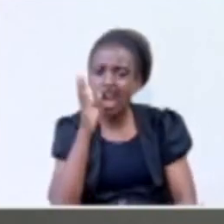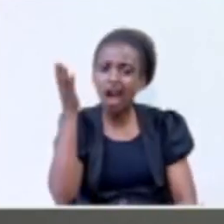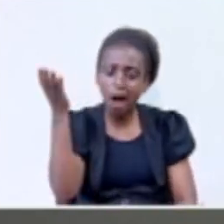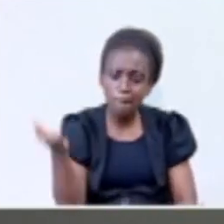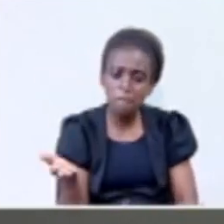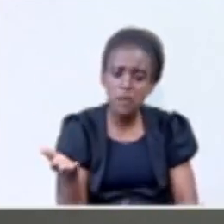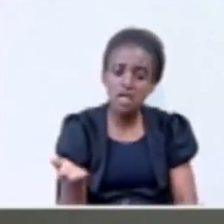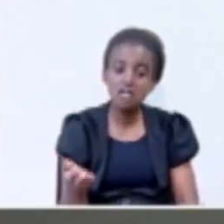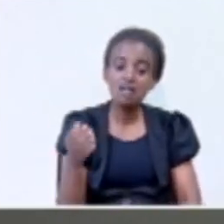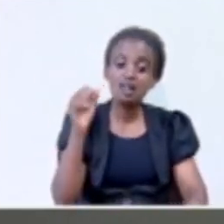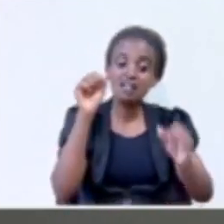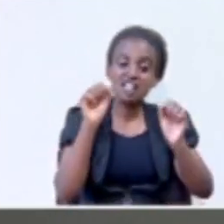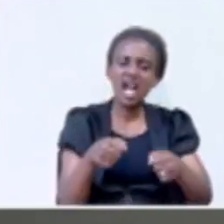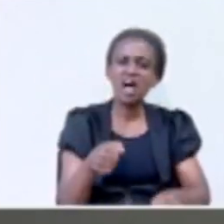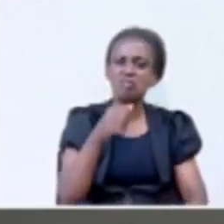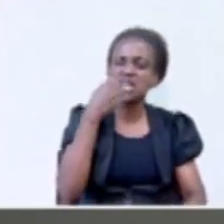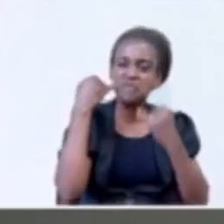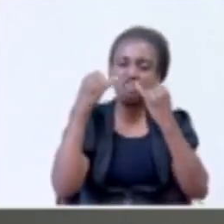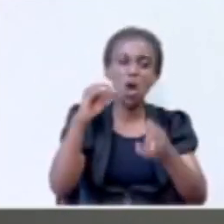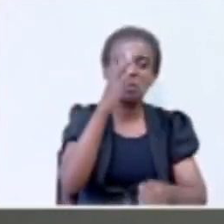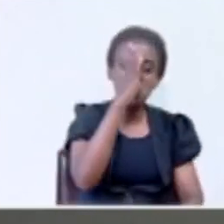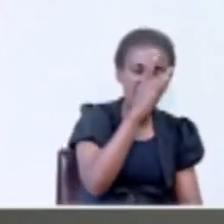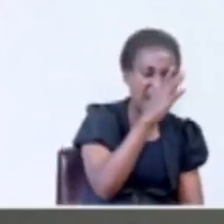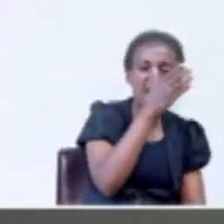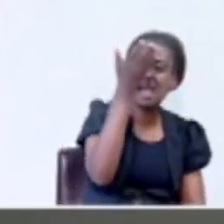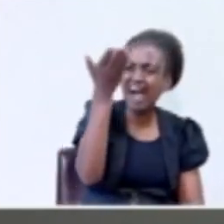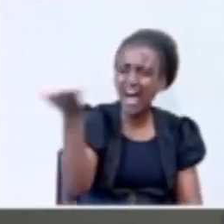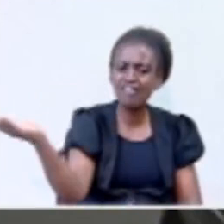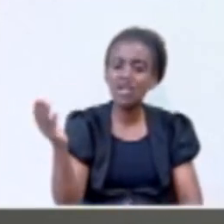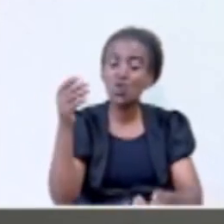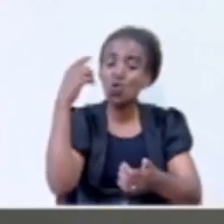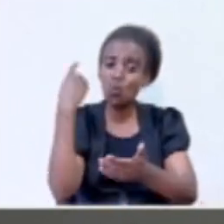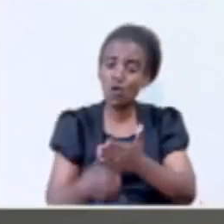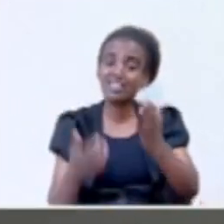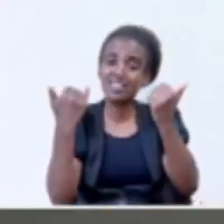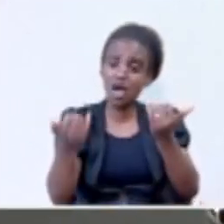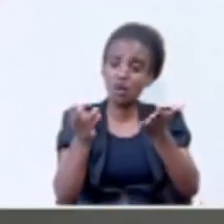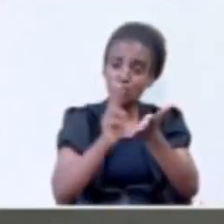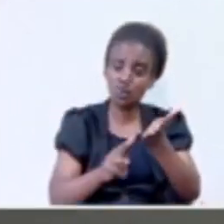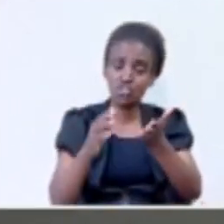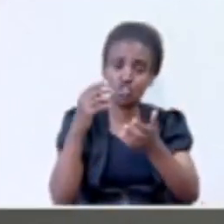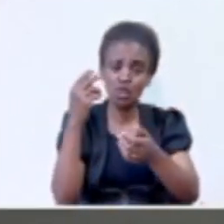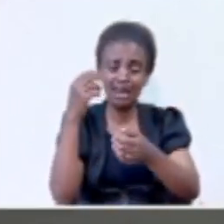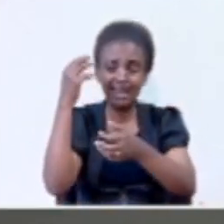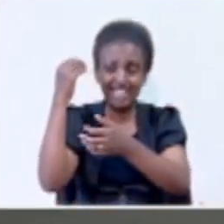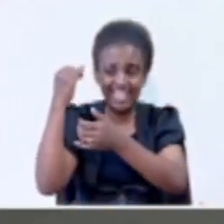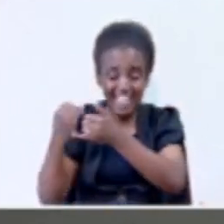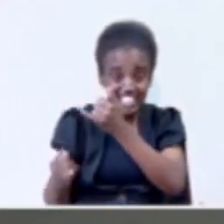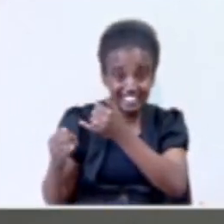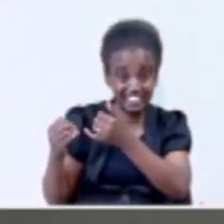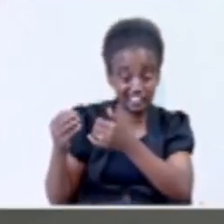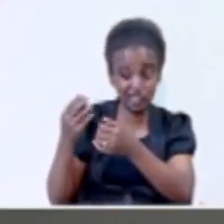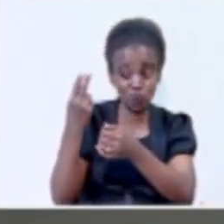spread even the same lies, and that is what we are now used to for the last 26 years, without